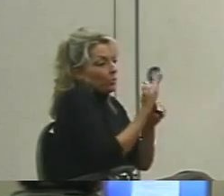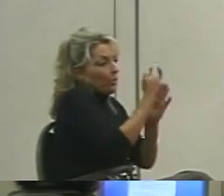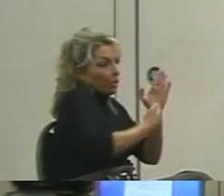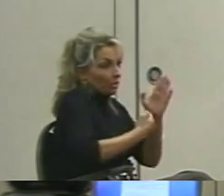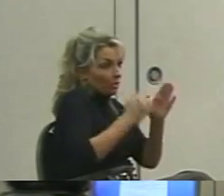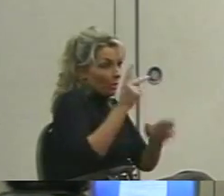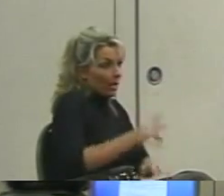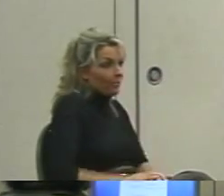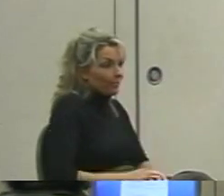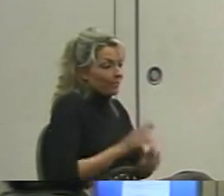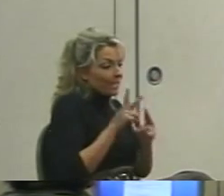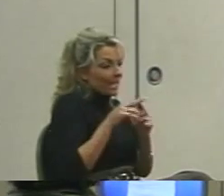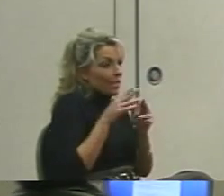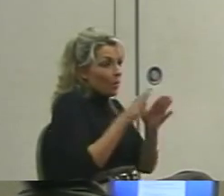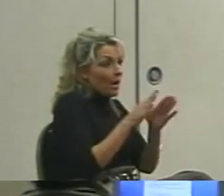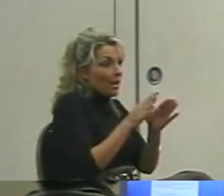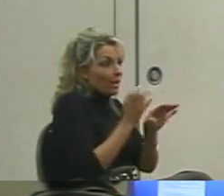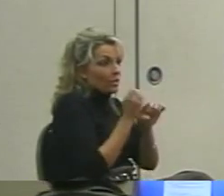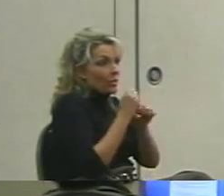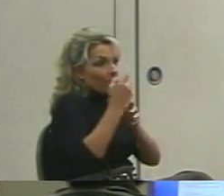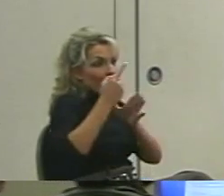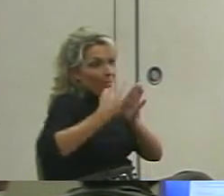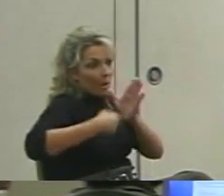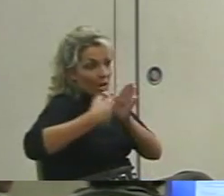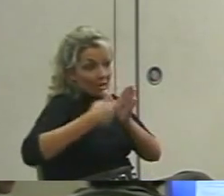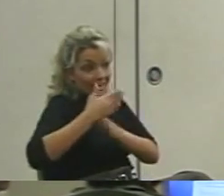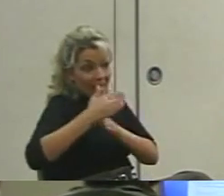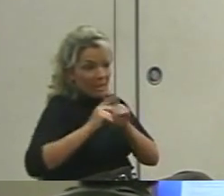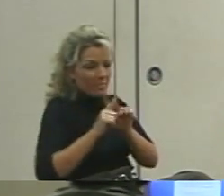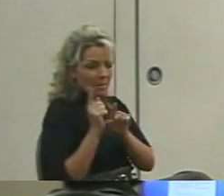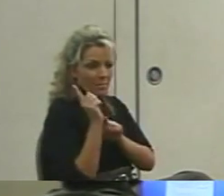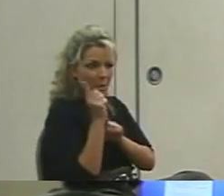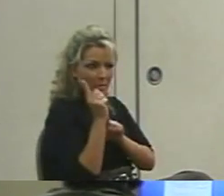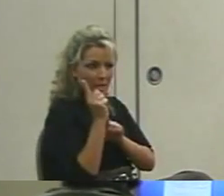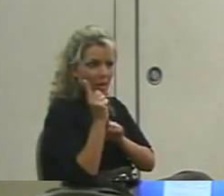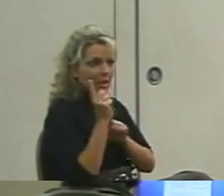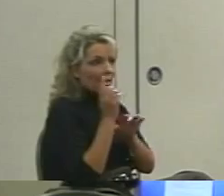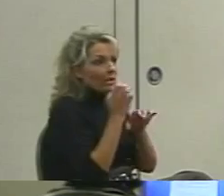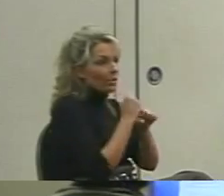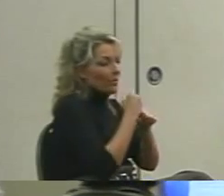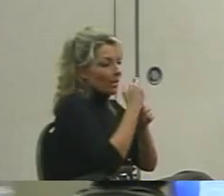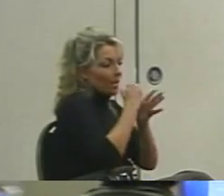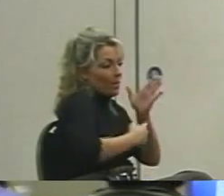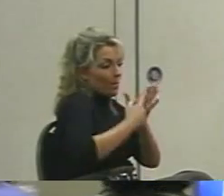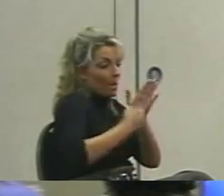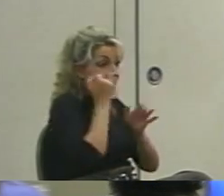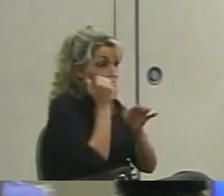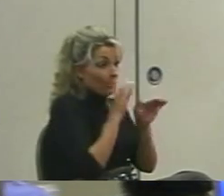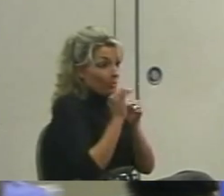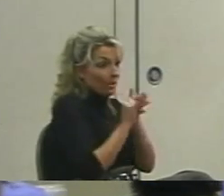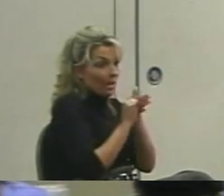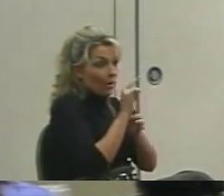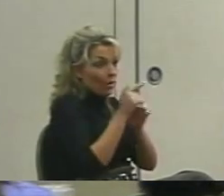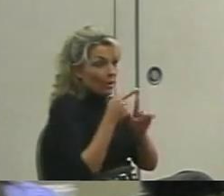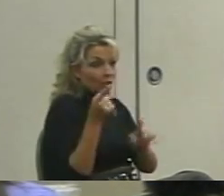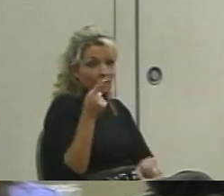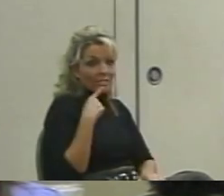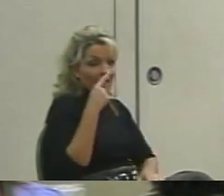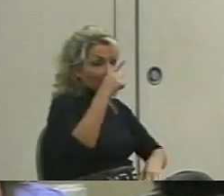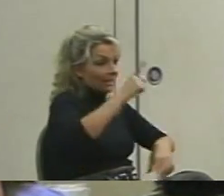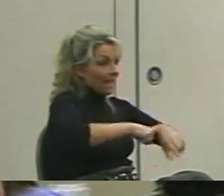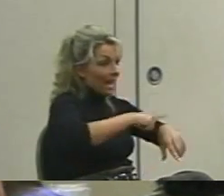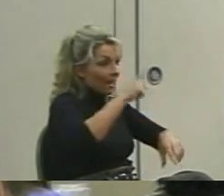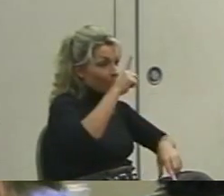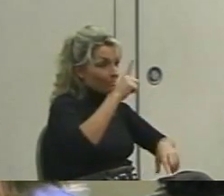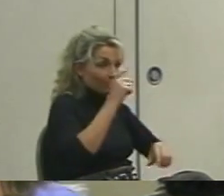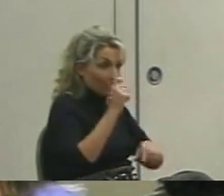Okay, either way, you only make a mark at the end. With momentary, you're only making a mark if I'm doing it right when she says time, when the signal